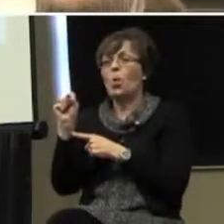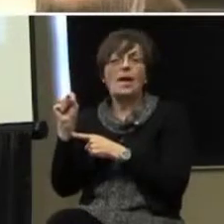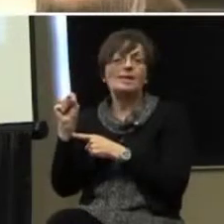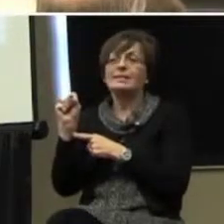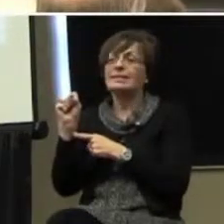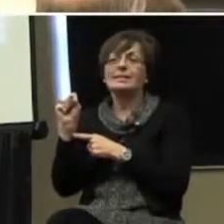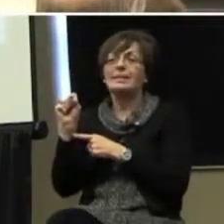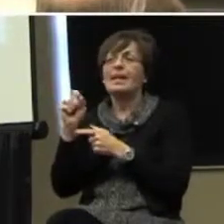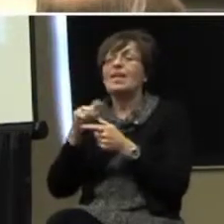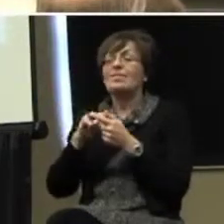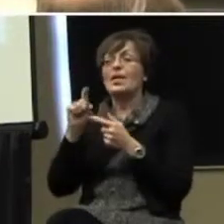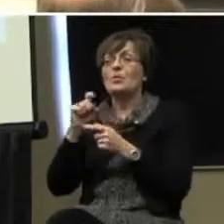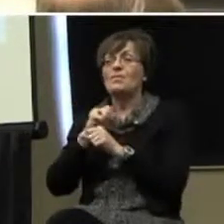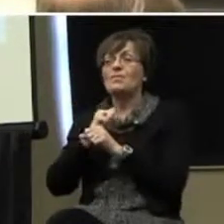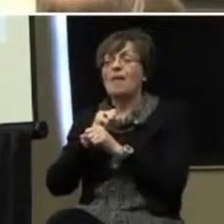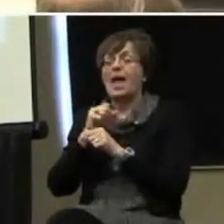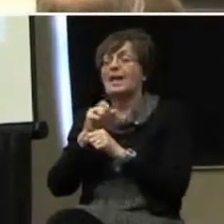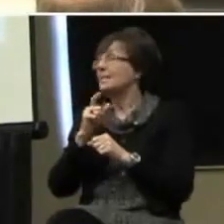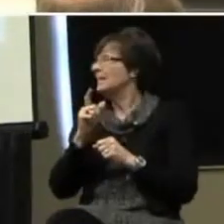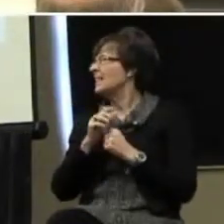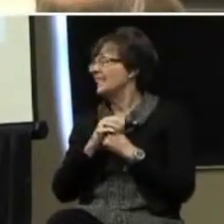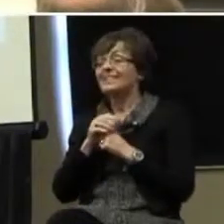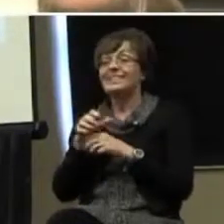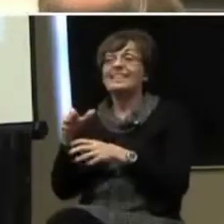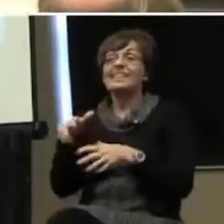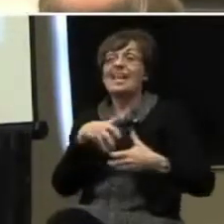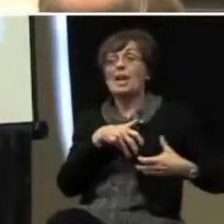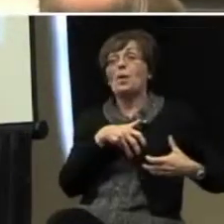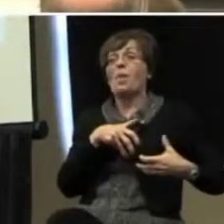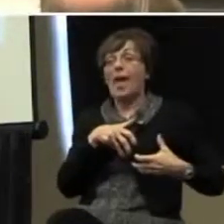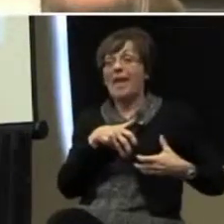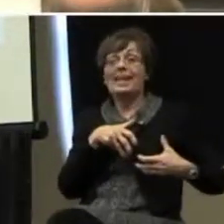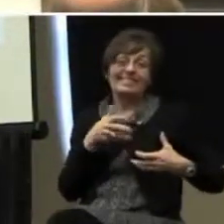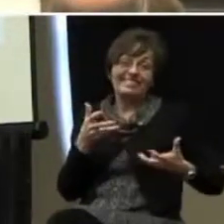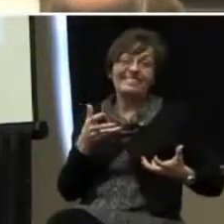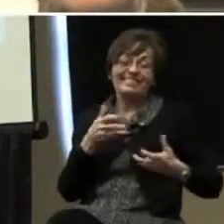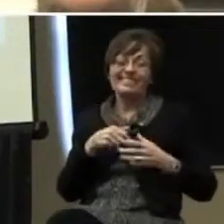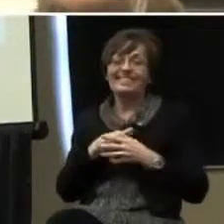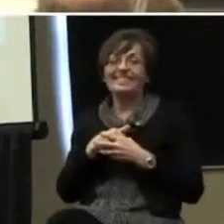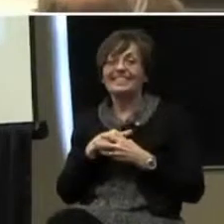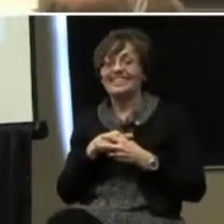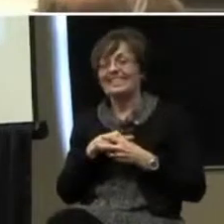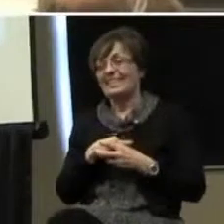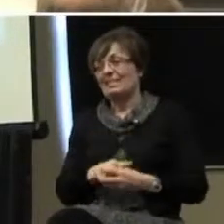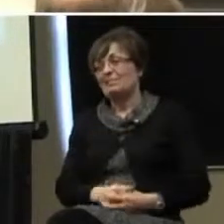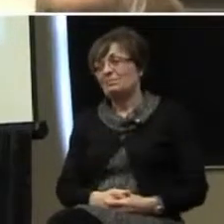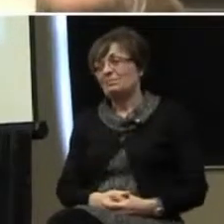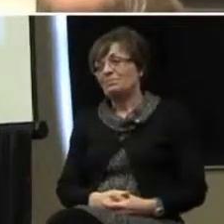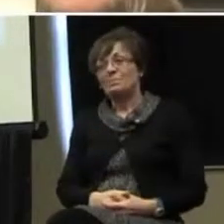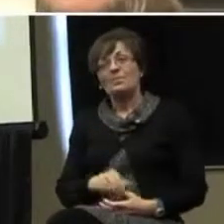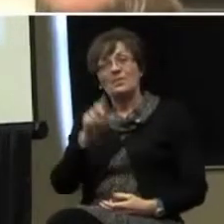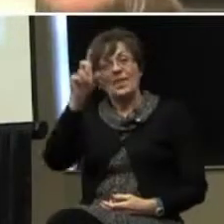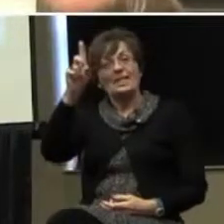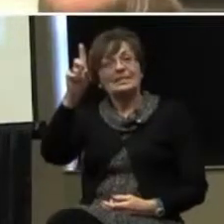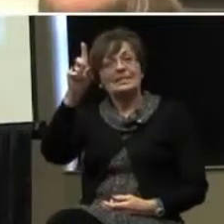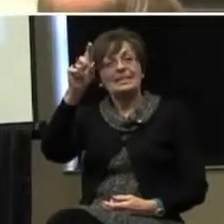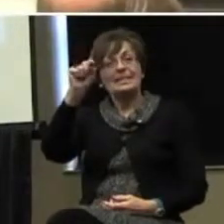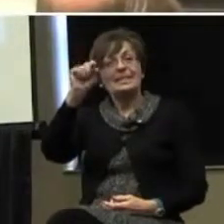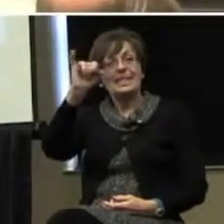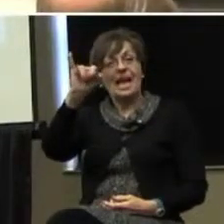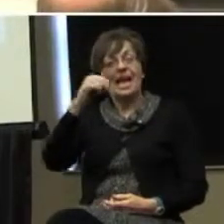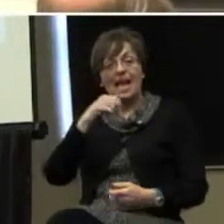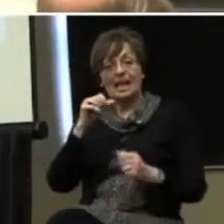because then we have to fight to get the manipulation away, okay, in that situation. But that's DTI.